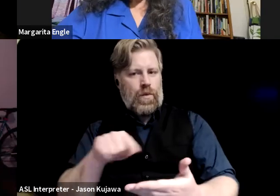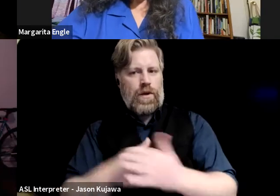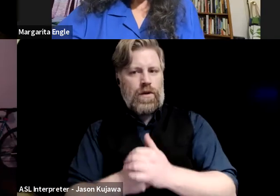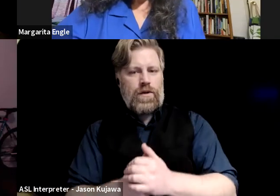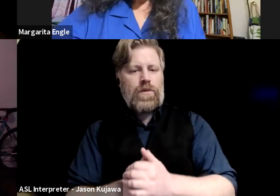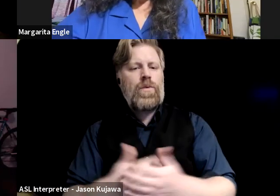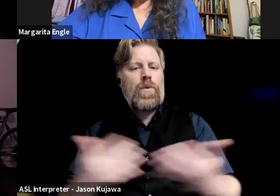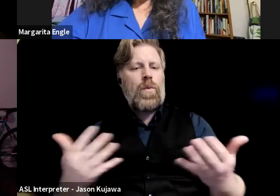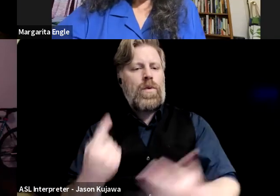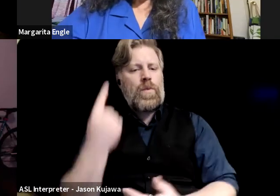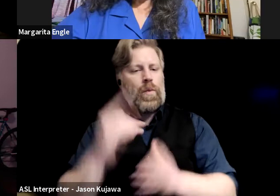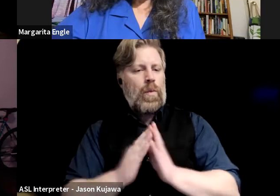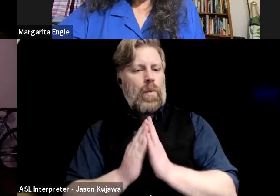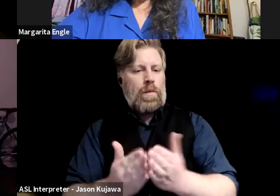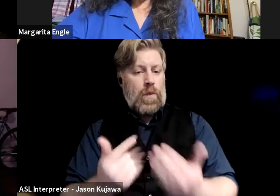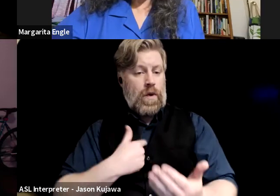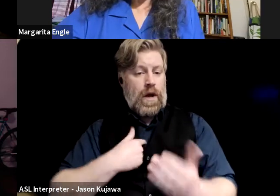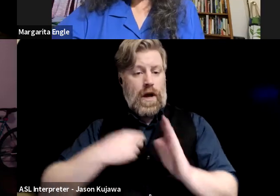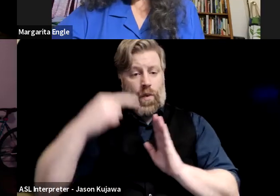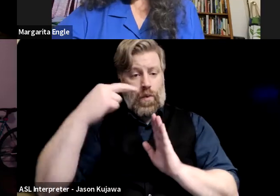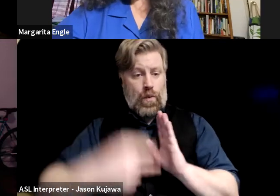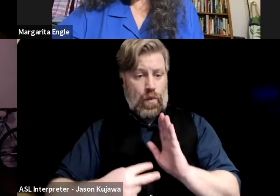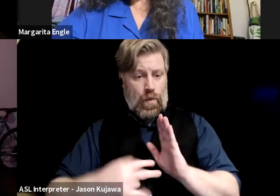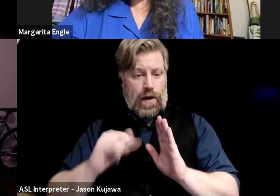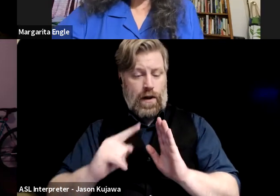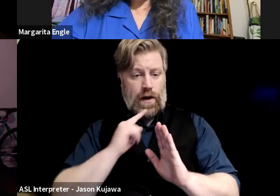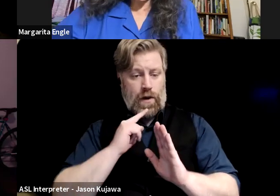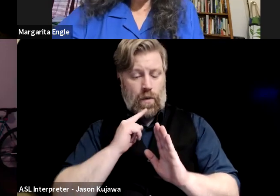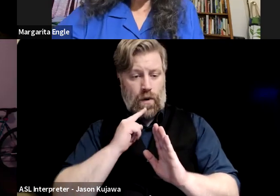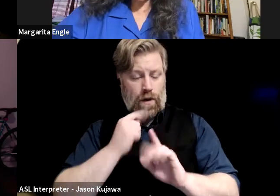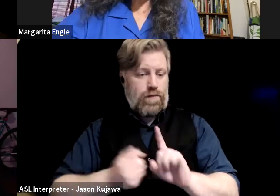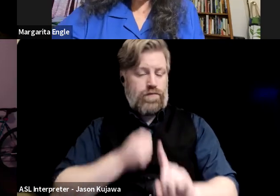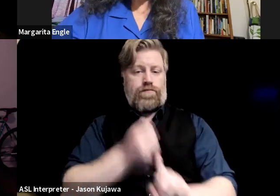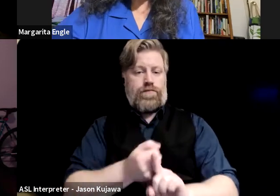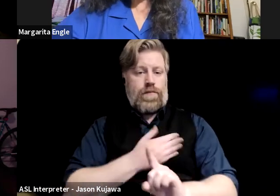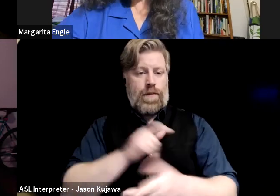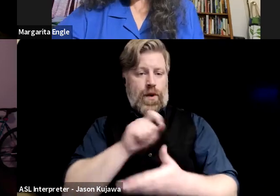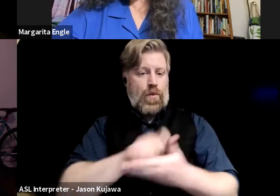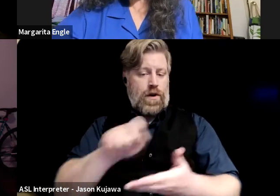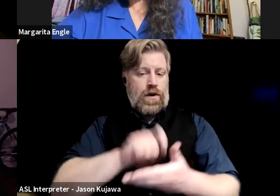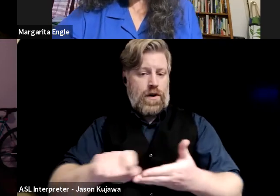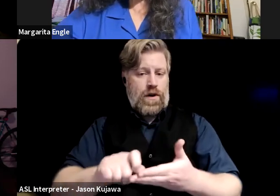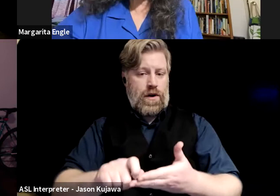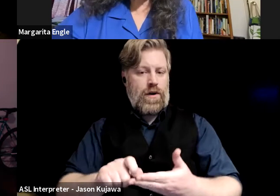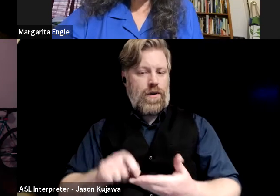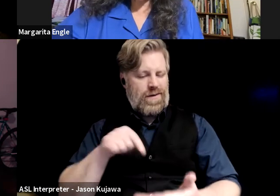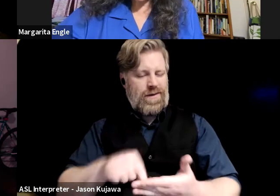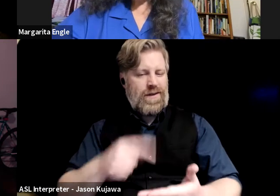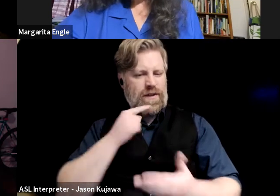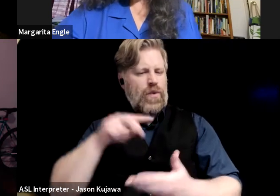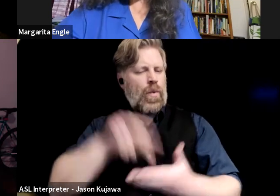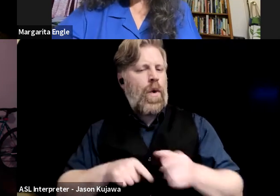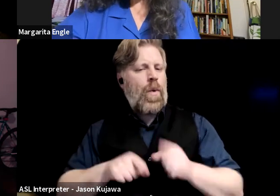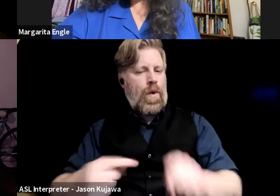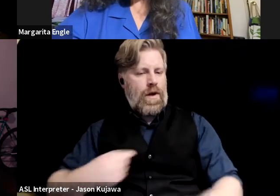book you read that had a lasting influence on your writing, but it says read as a child or young adult,